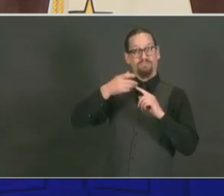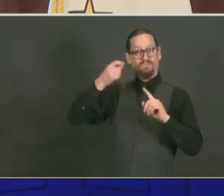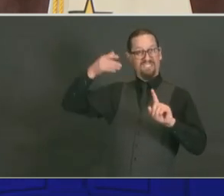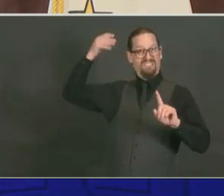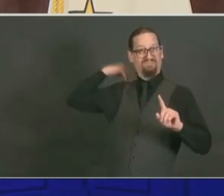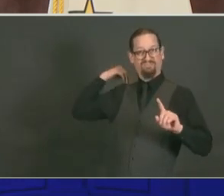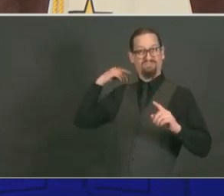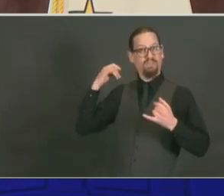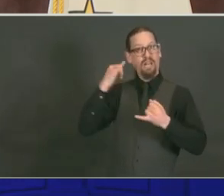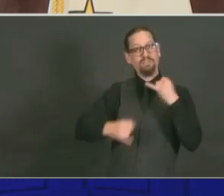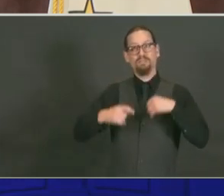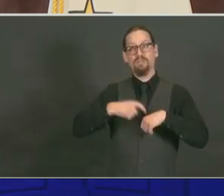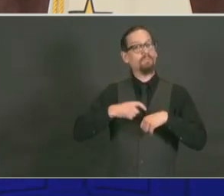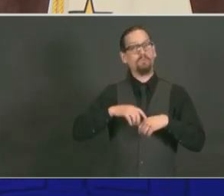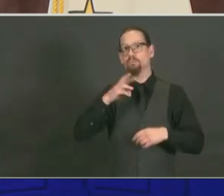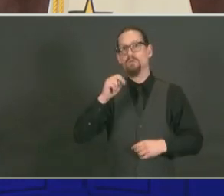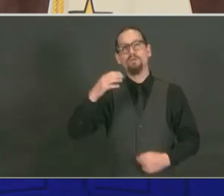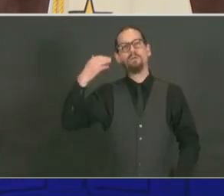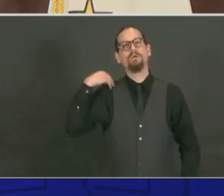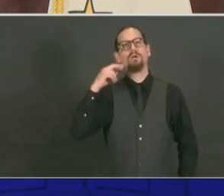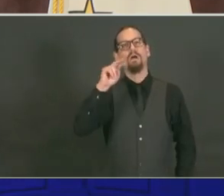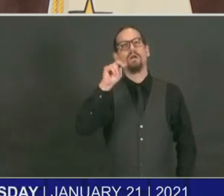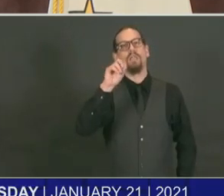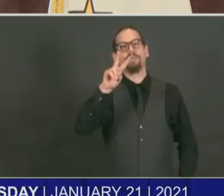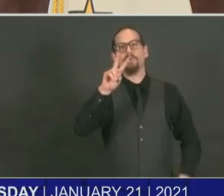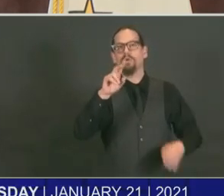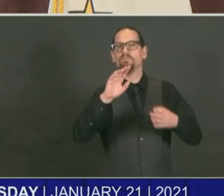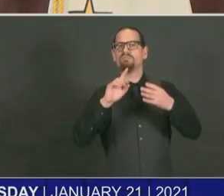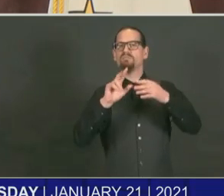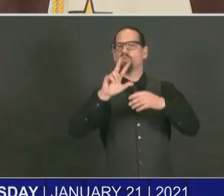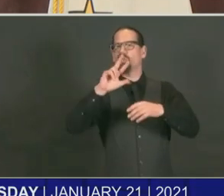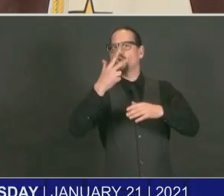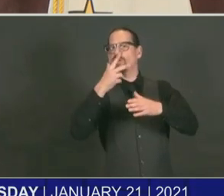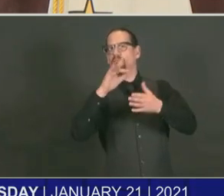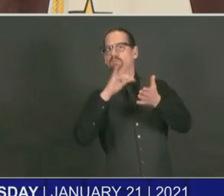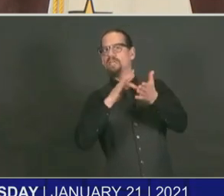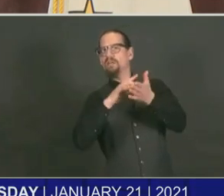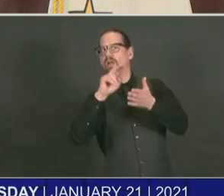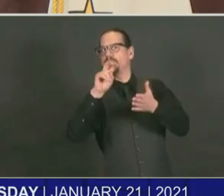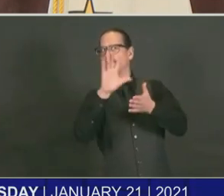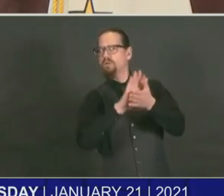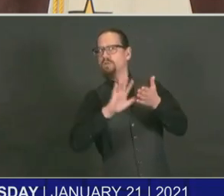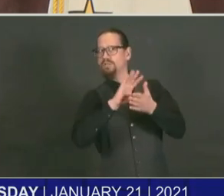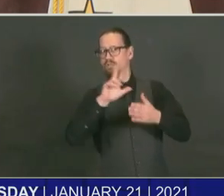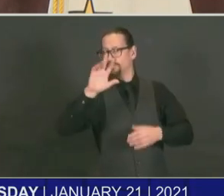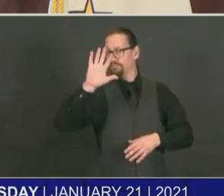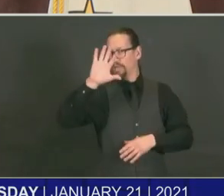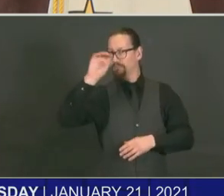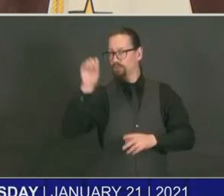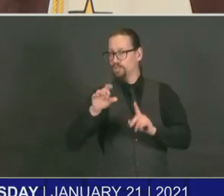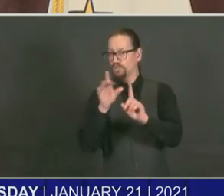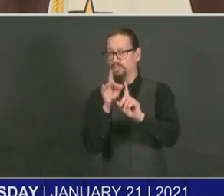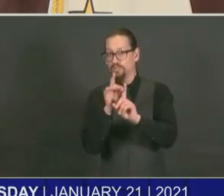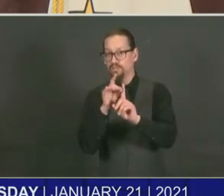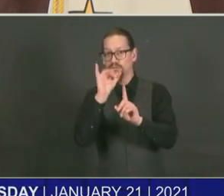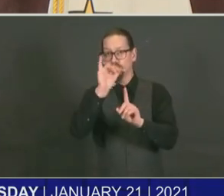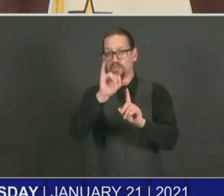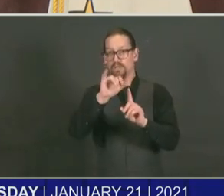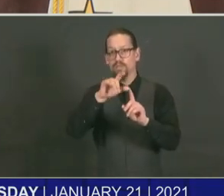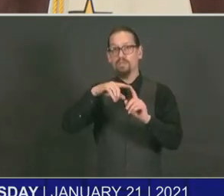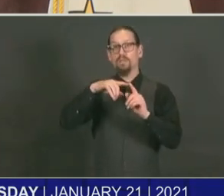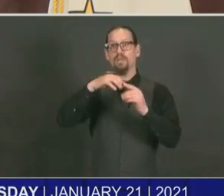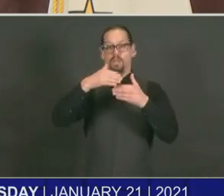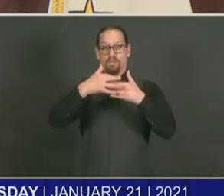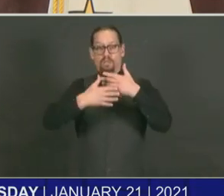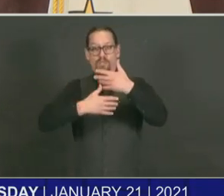If you recall, right before we started our pause at the start of December, our percent positive